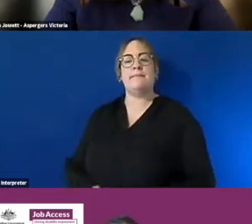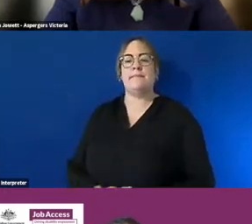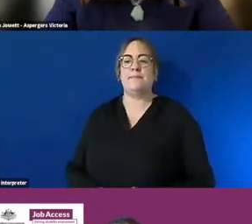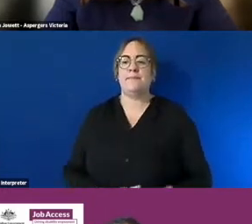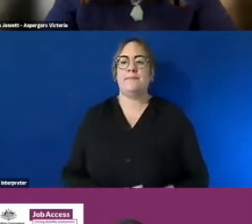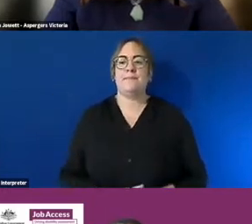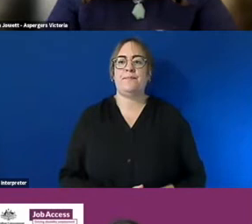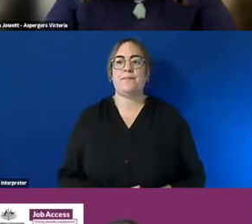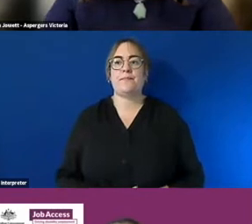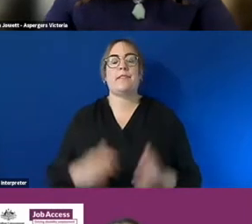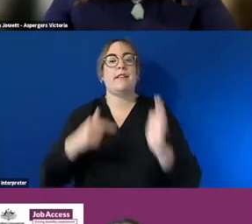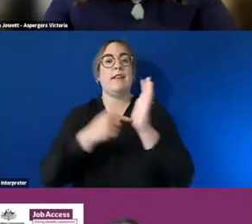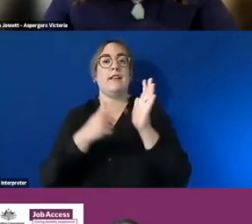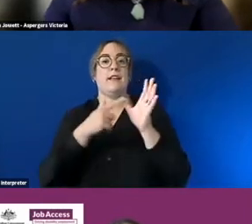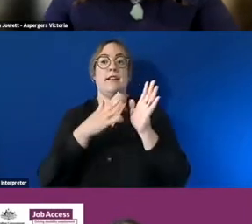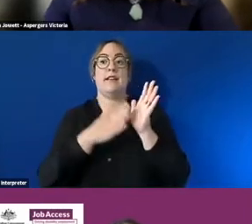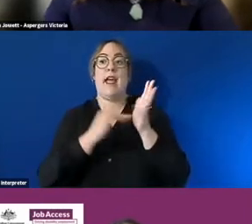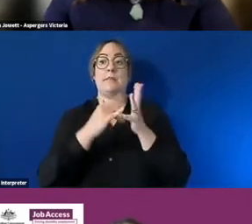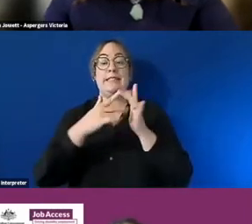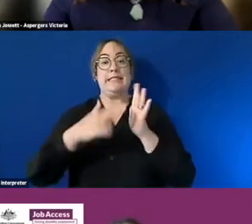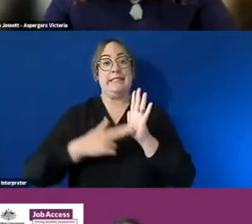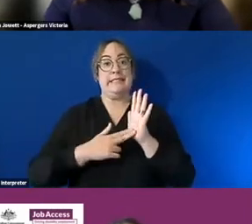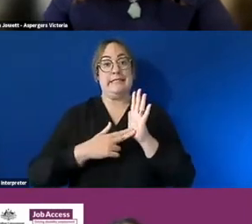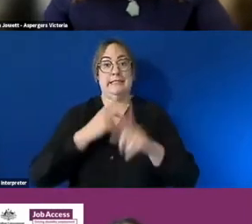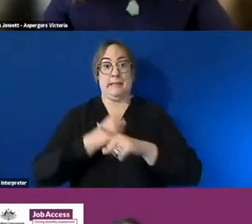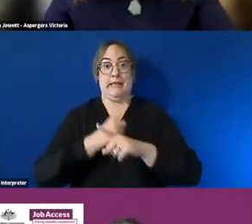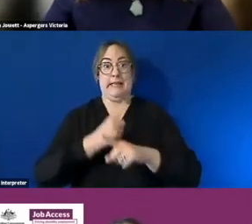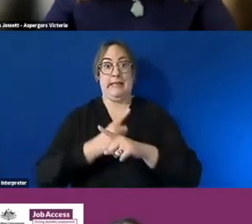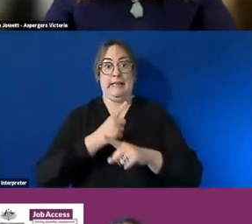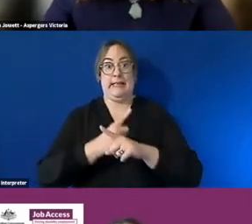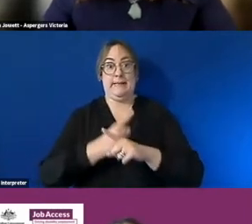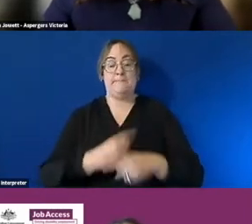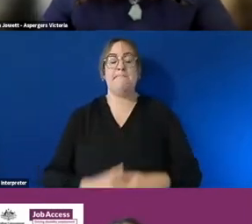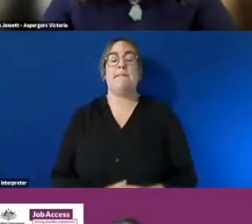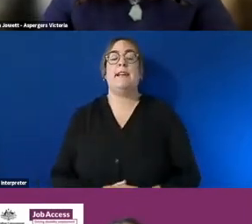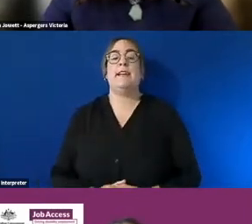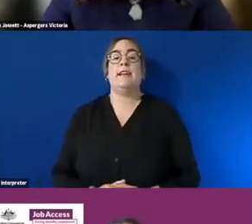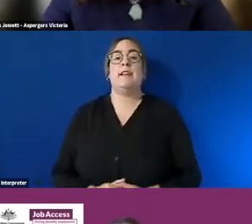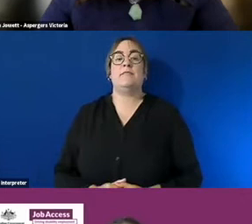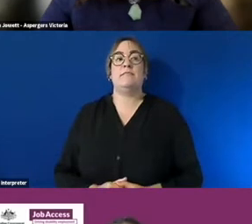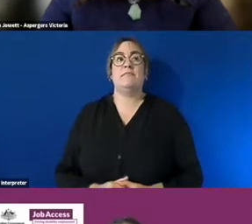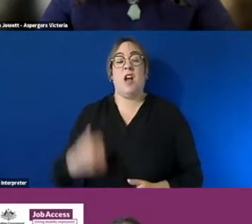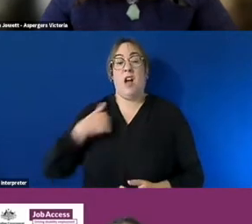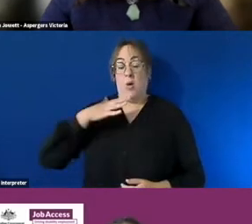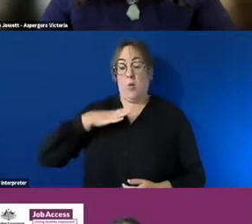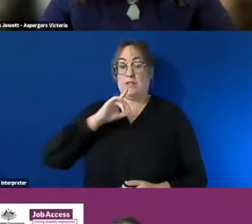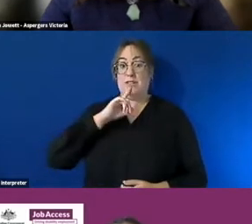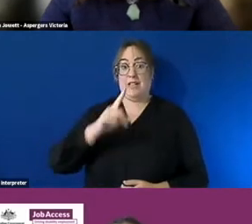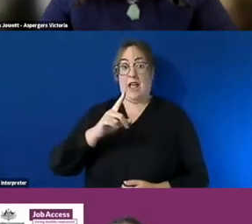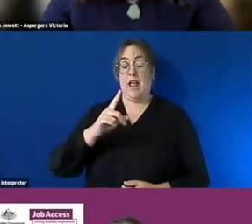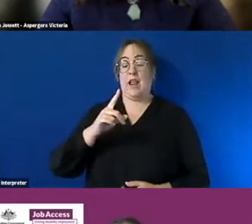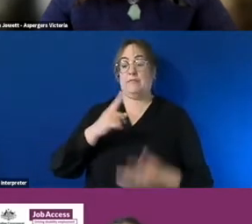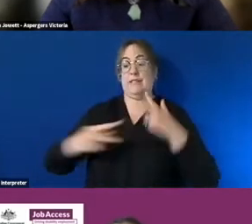and tamsin uh yeah i was um just saying that really we find that earlier